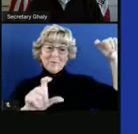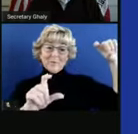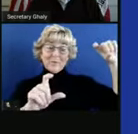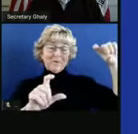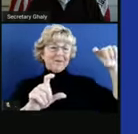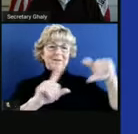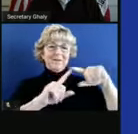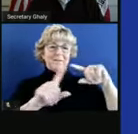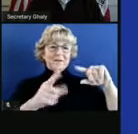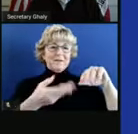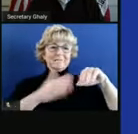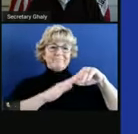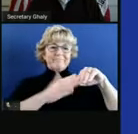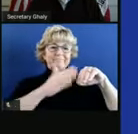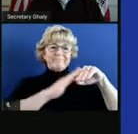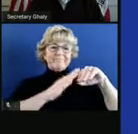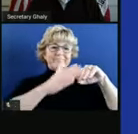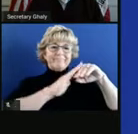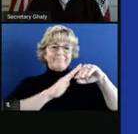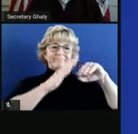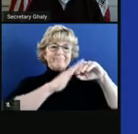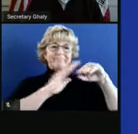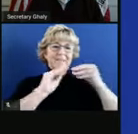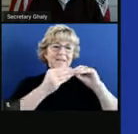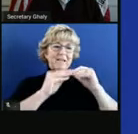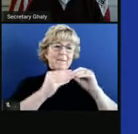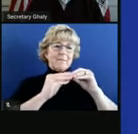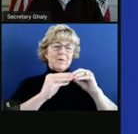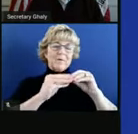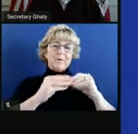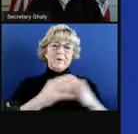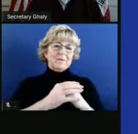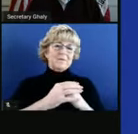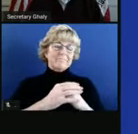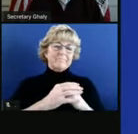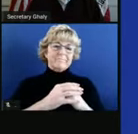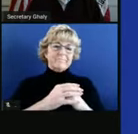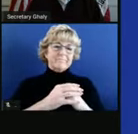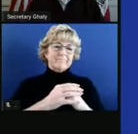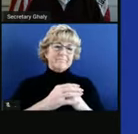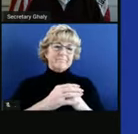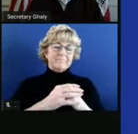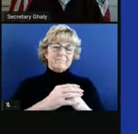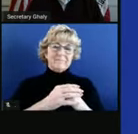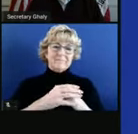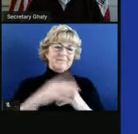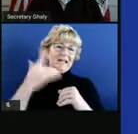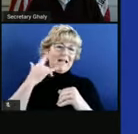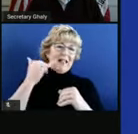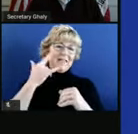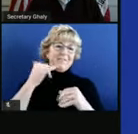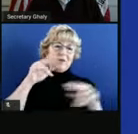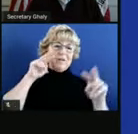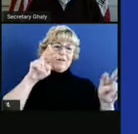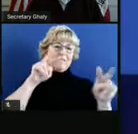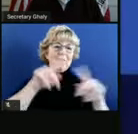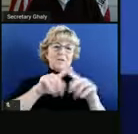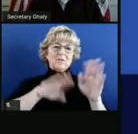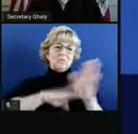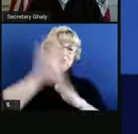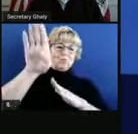really going up and going up quickly and that we are truly in the midst of a surge here in California. Next slide.